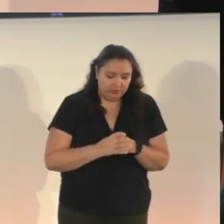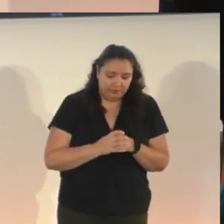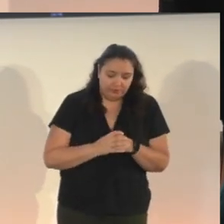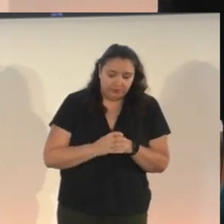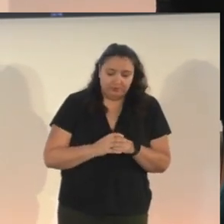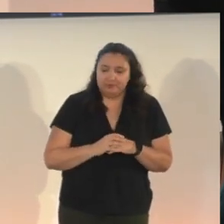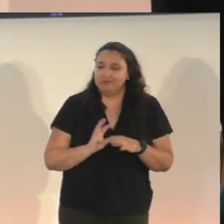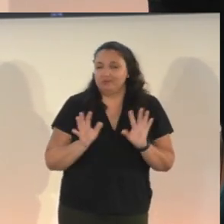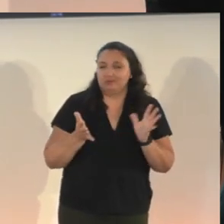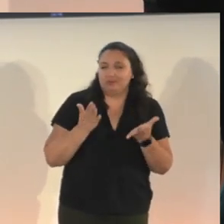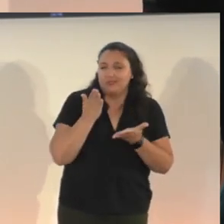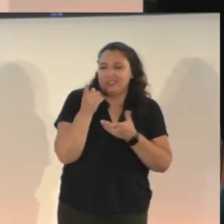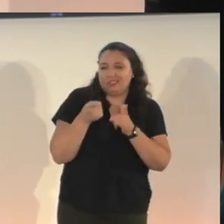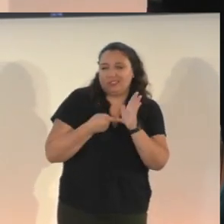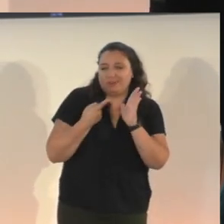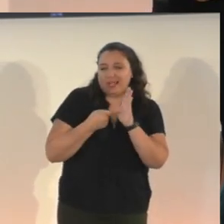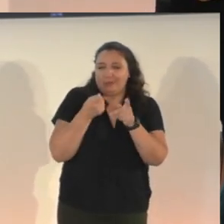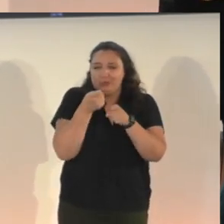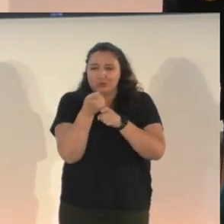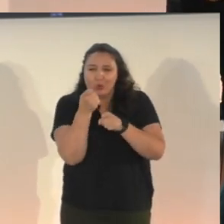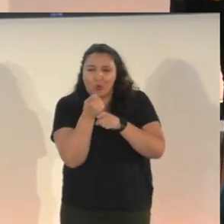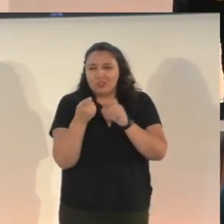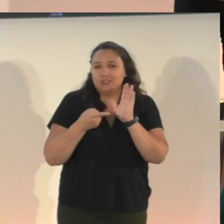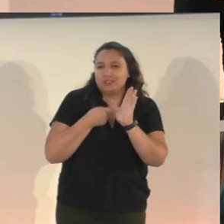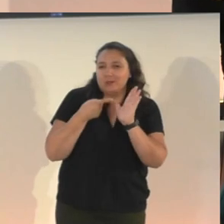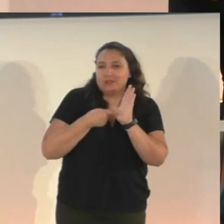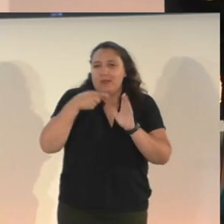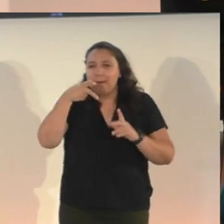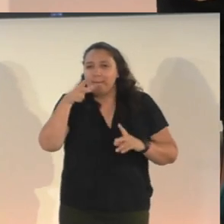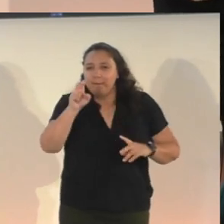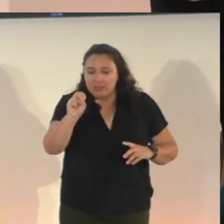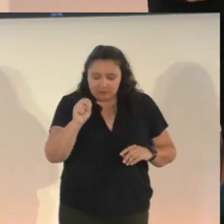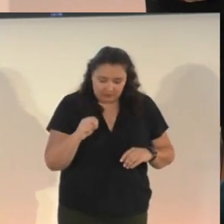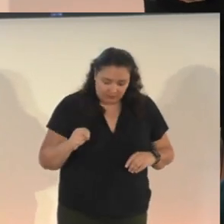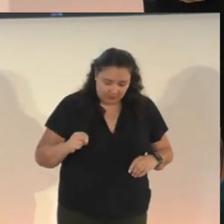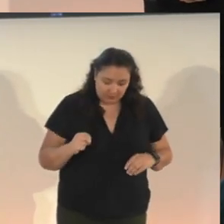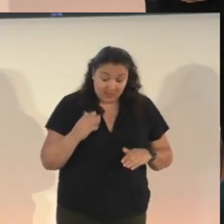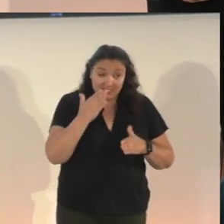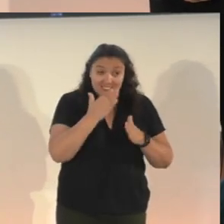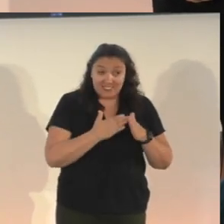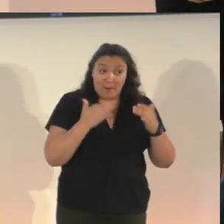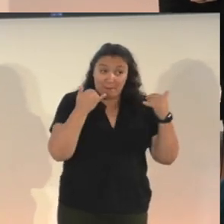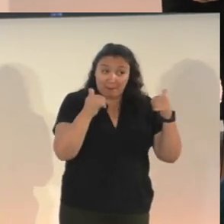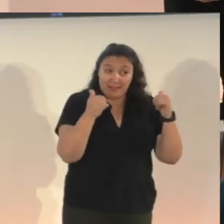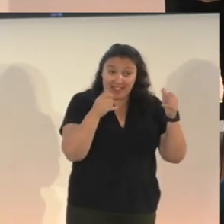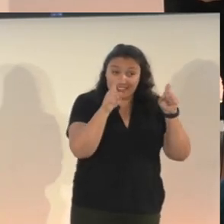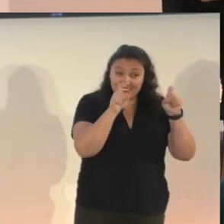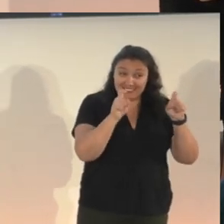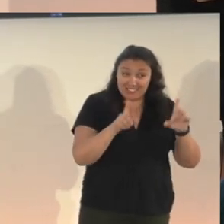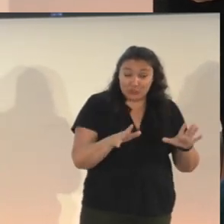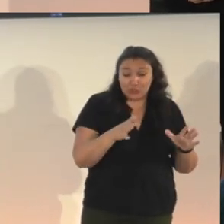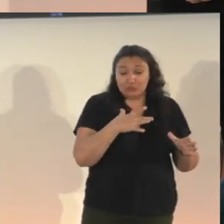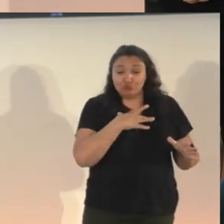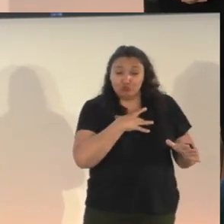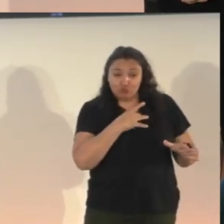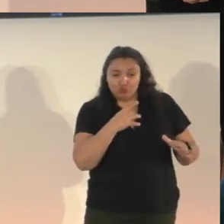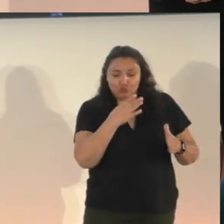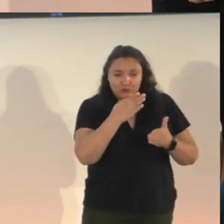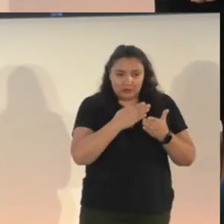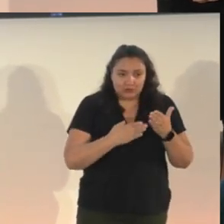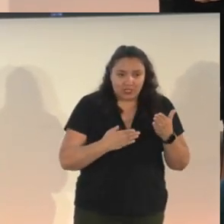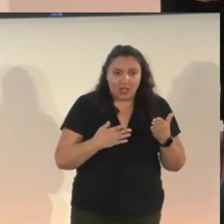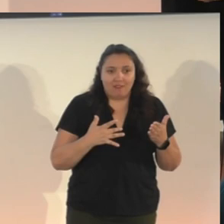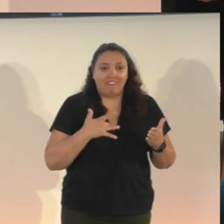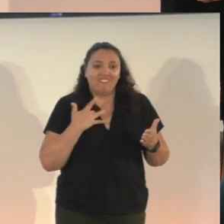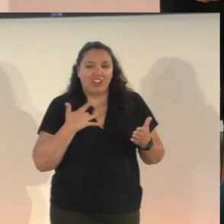some jokes and some puns early on and while some play testers enjoyed hearing these, it was suggested that we maybe add